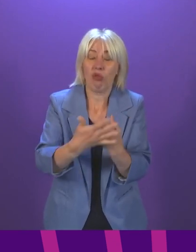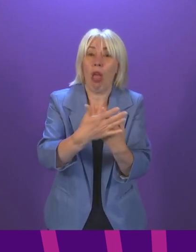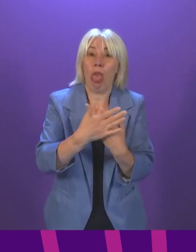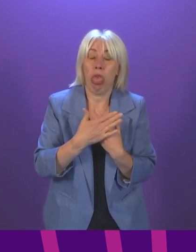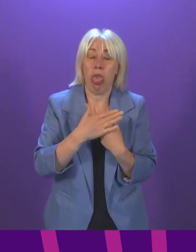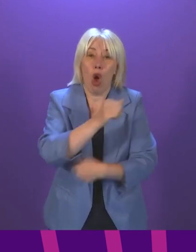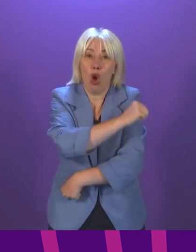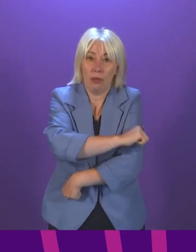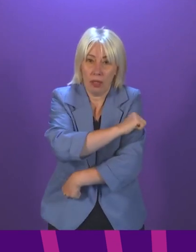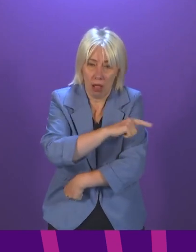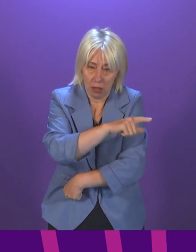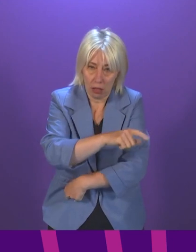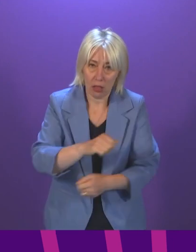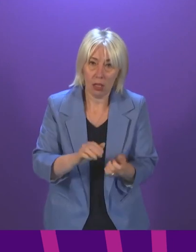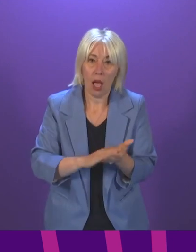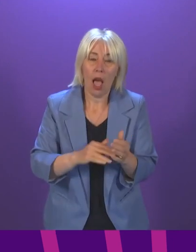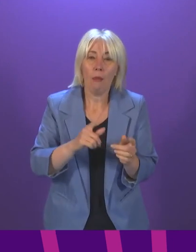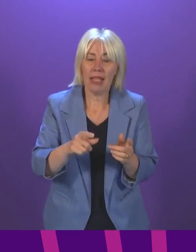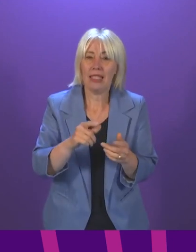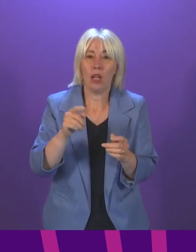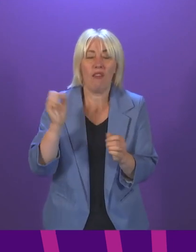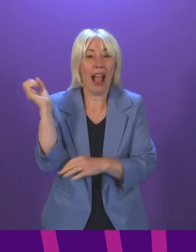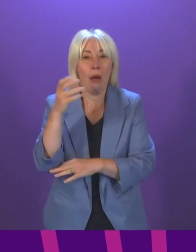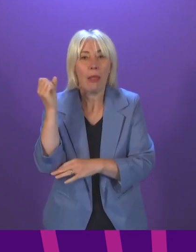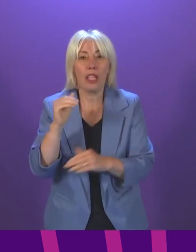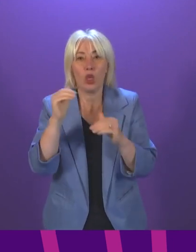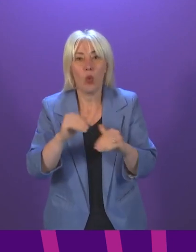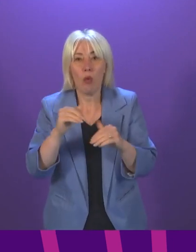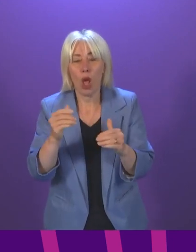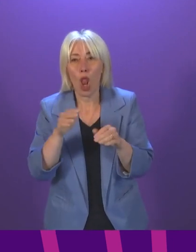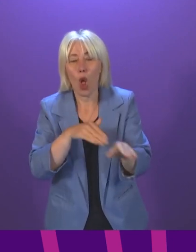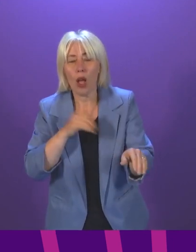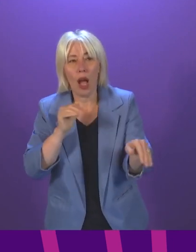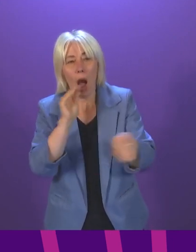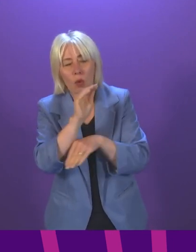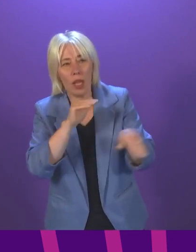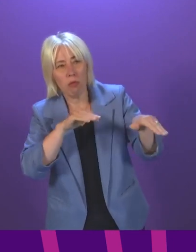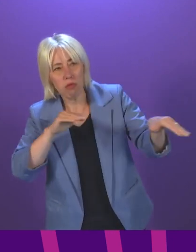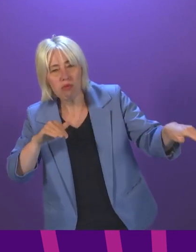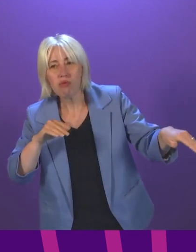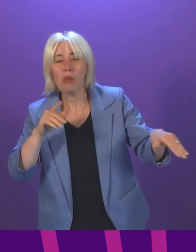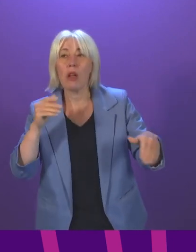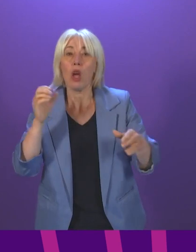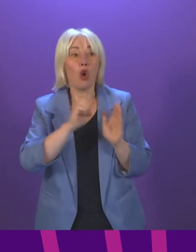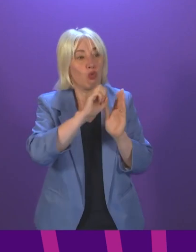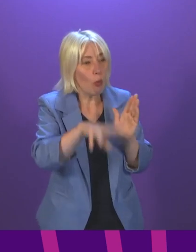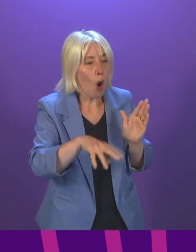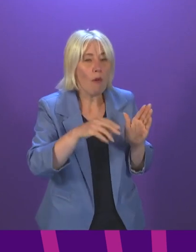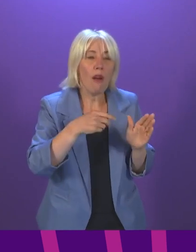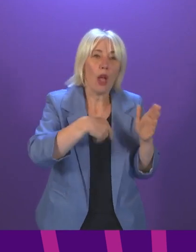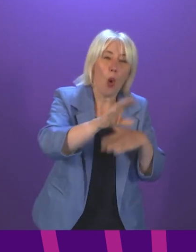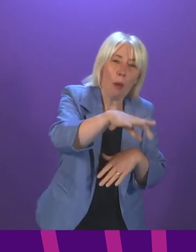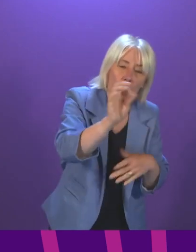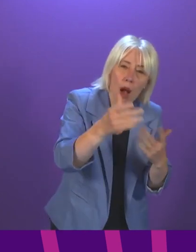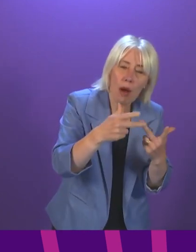and that feeds through into longer turnaround times for ambulance services. And, of course, the ambulance service is often the frontline response for those who need